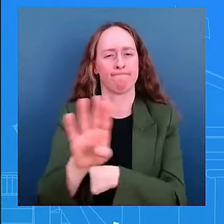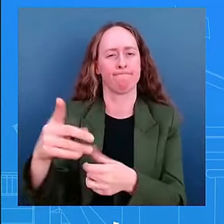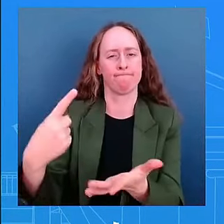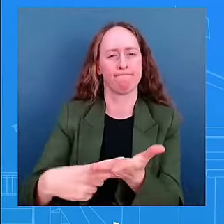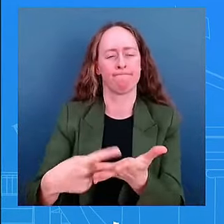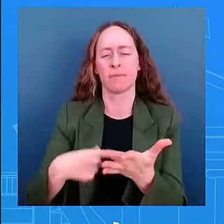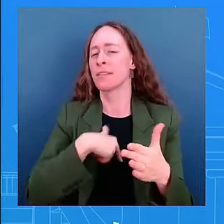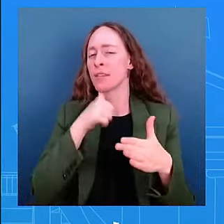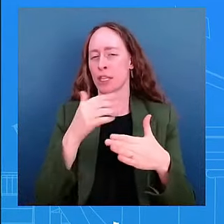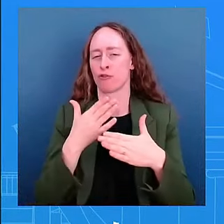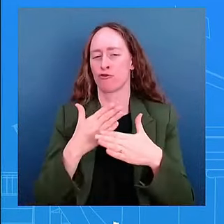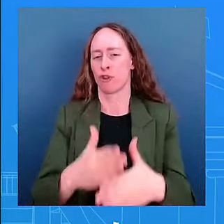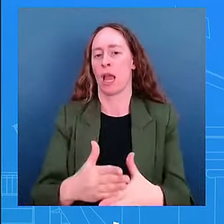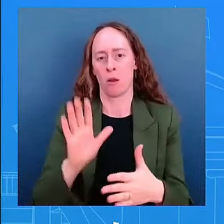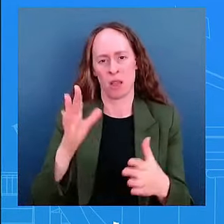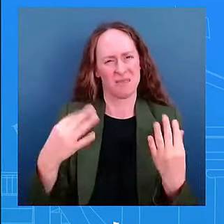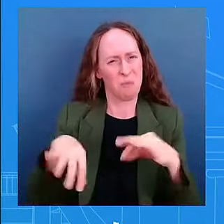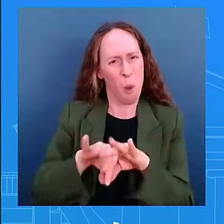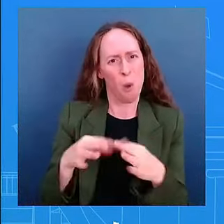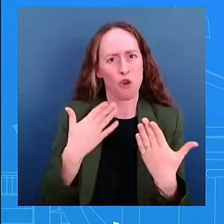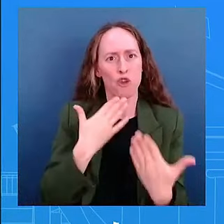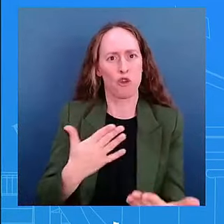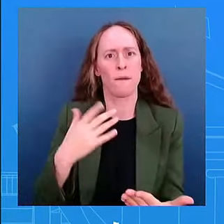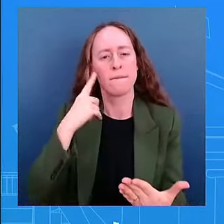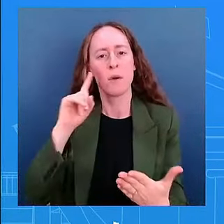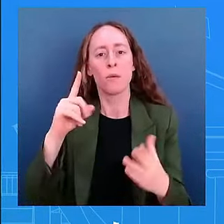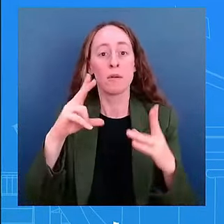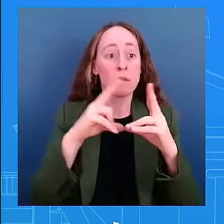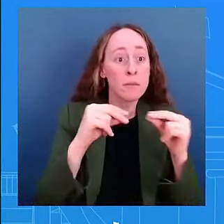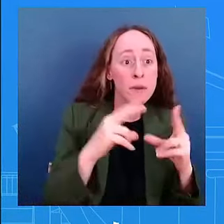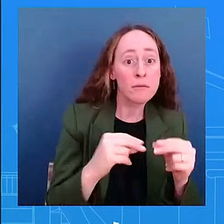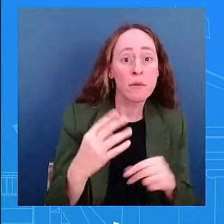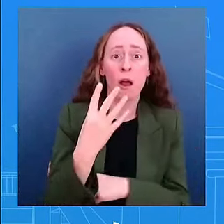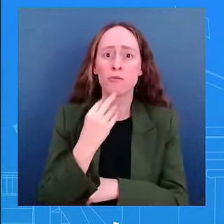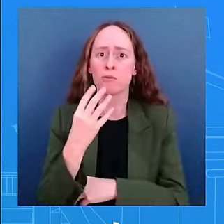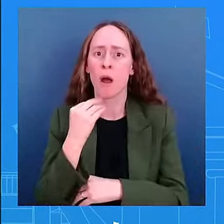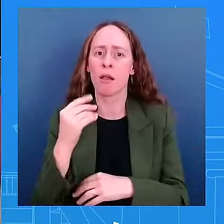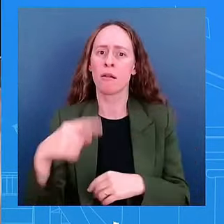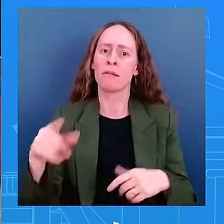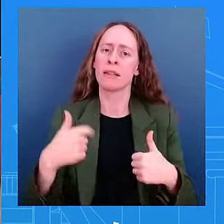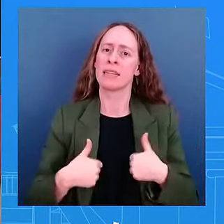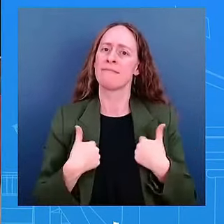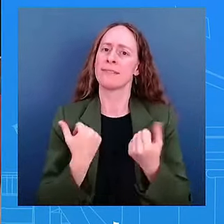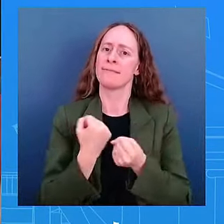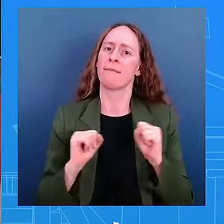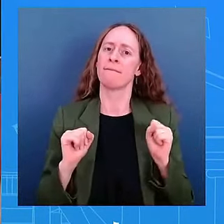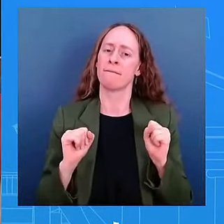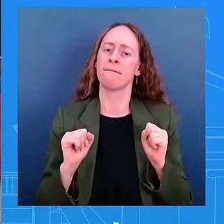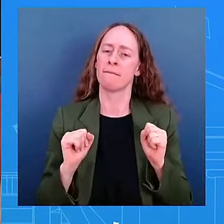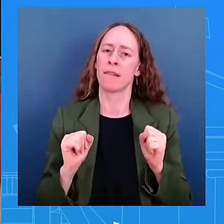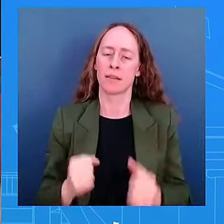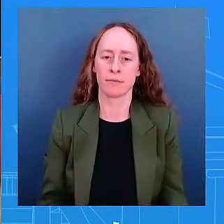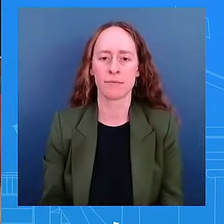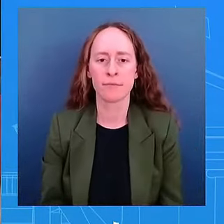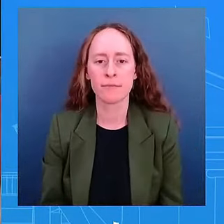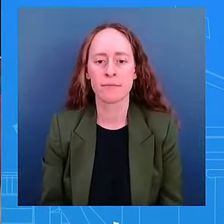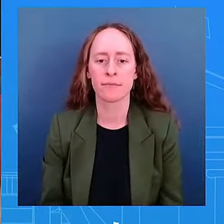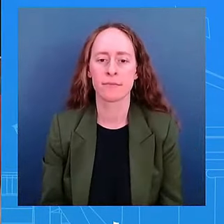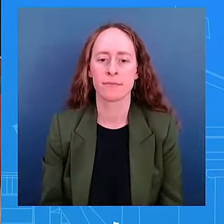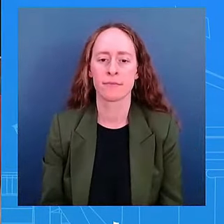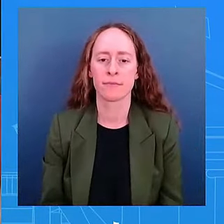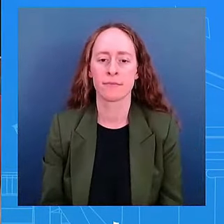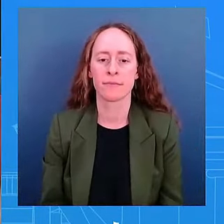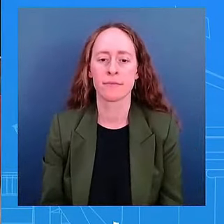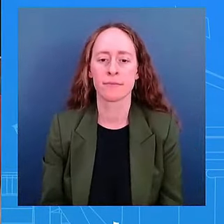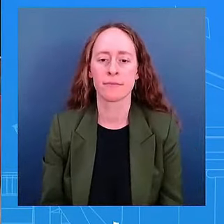lebanese people to live in safety to get back to their homes and that's what we want to see and then um following up on something else the president said yesterday when